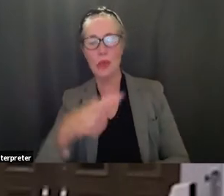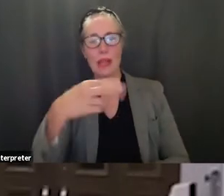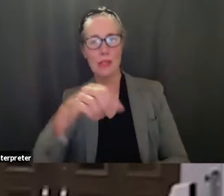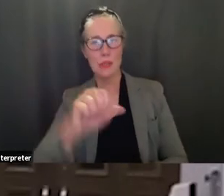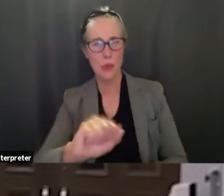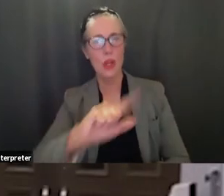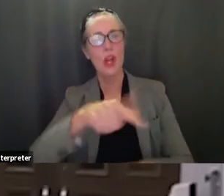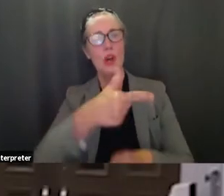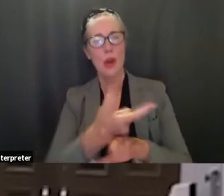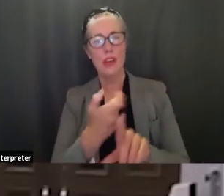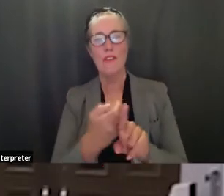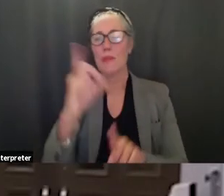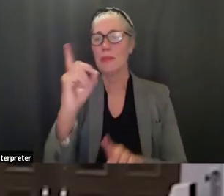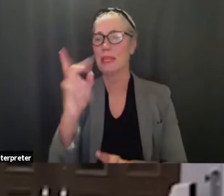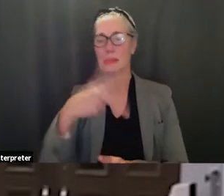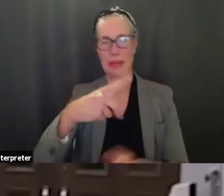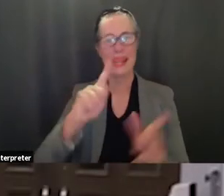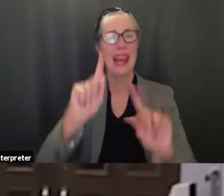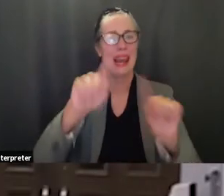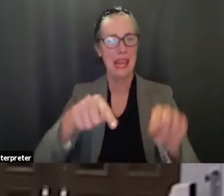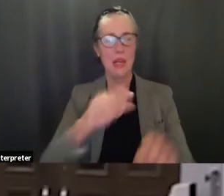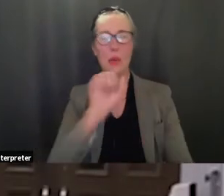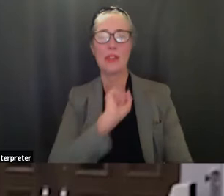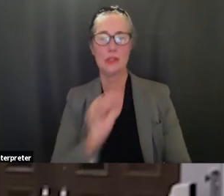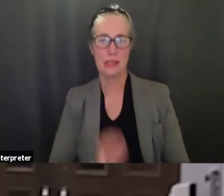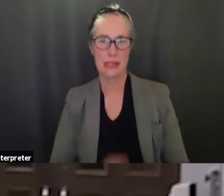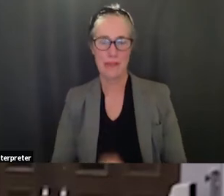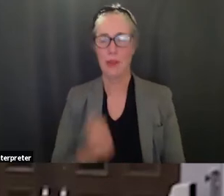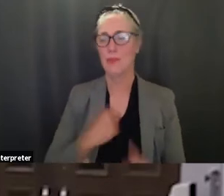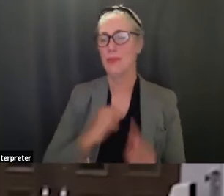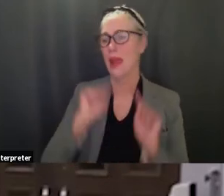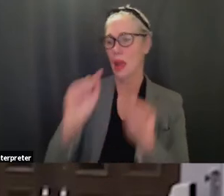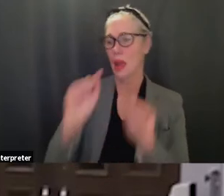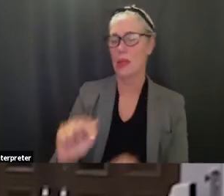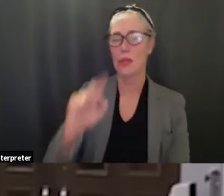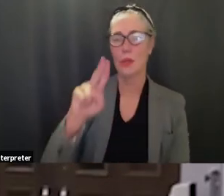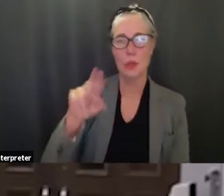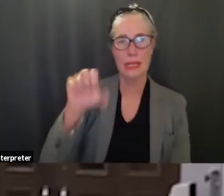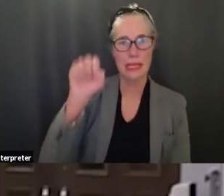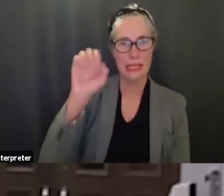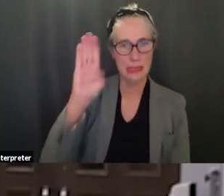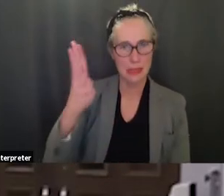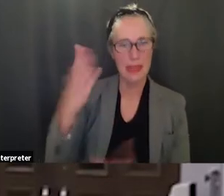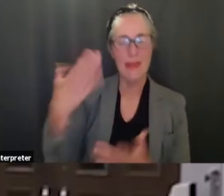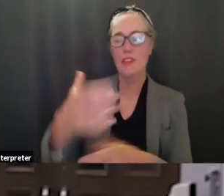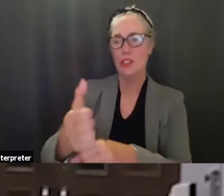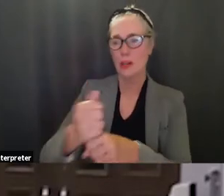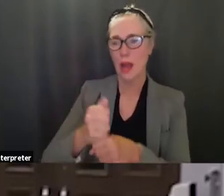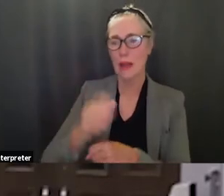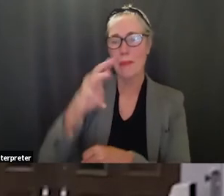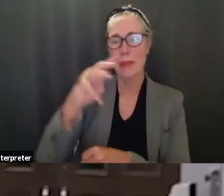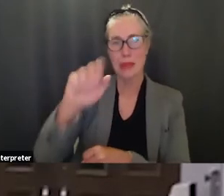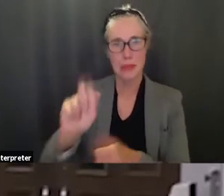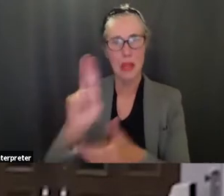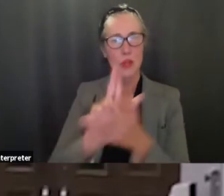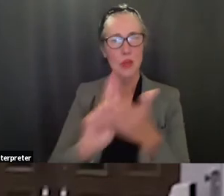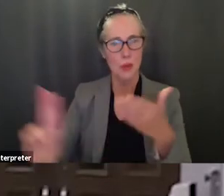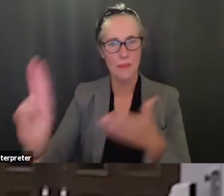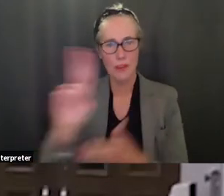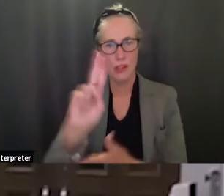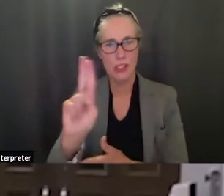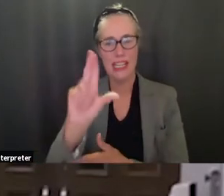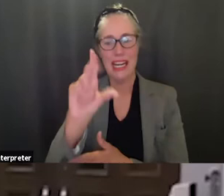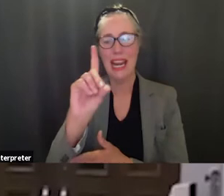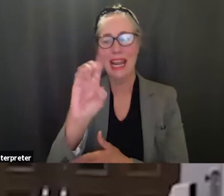and then went on to stanford um i went on to ucsb and then got my master's from the university of denver for